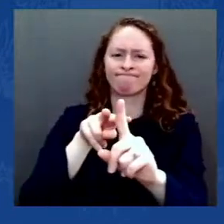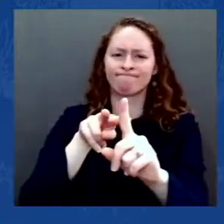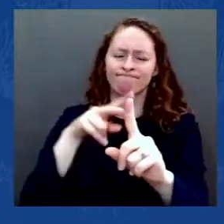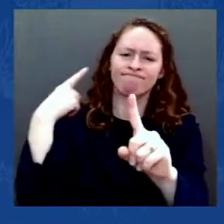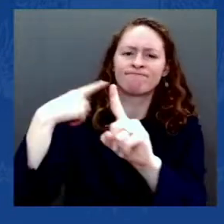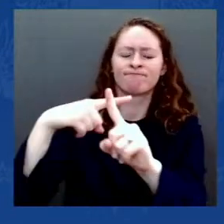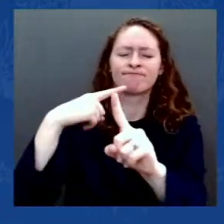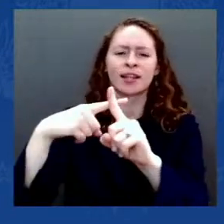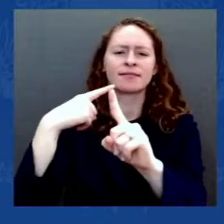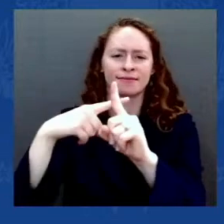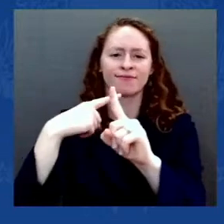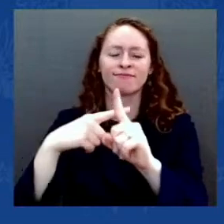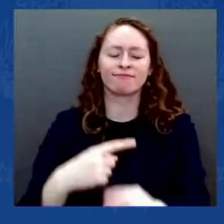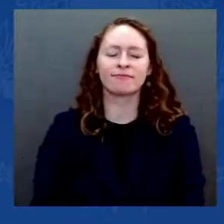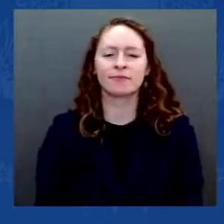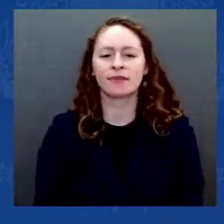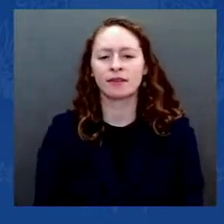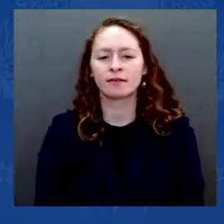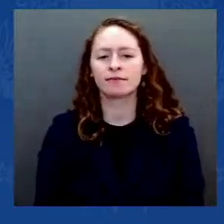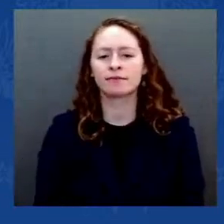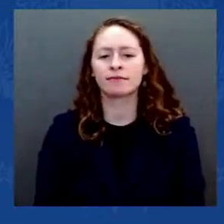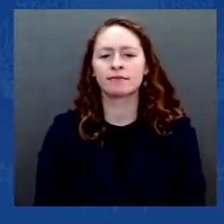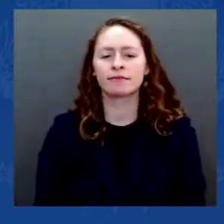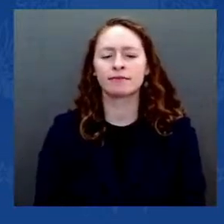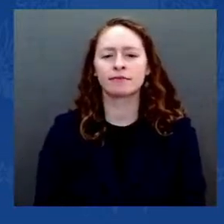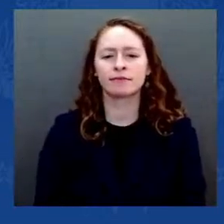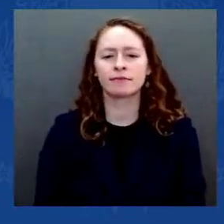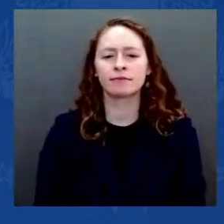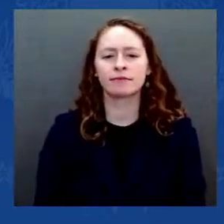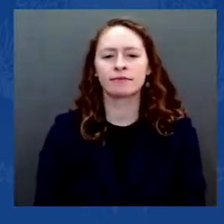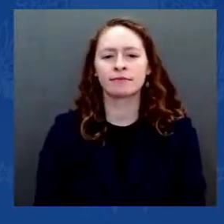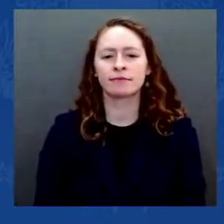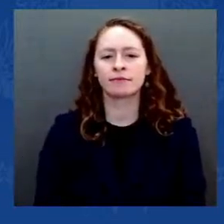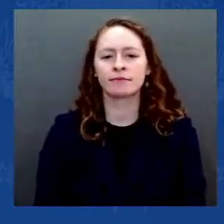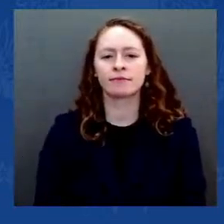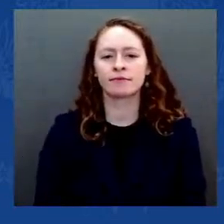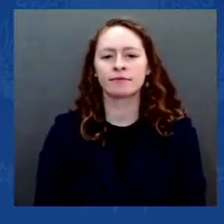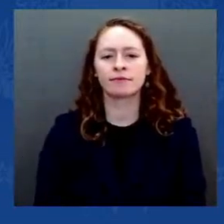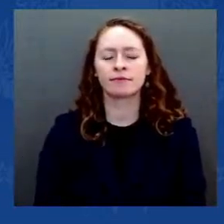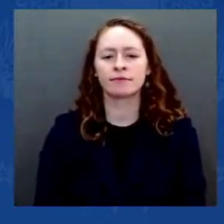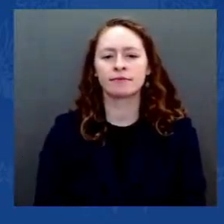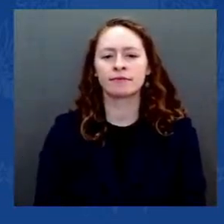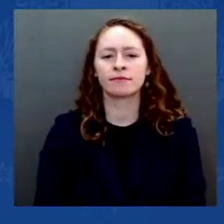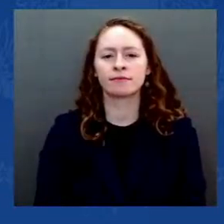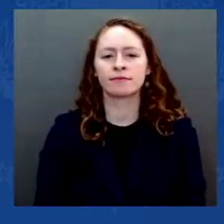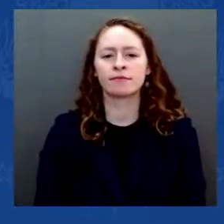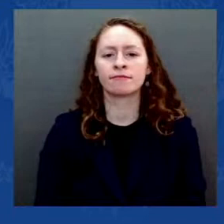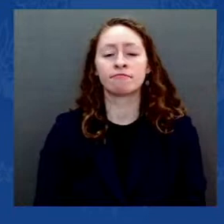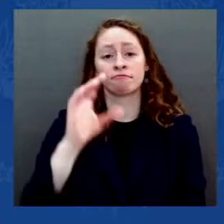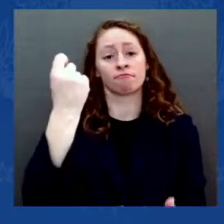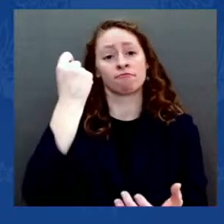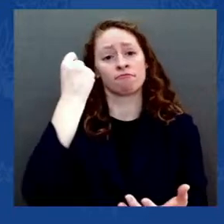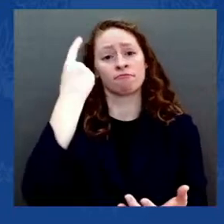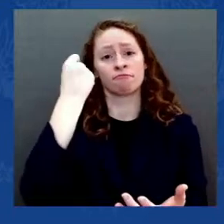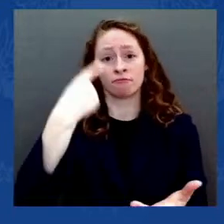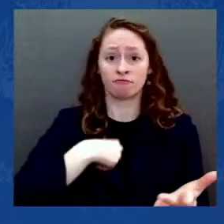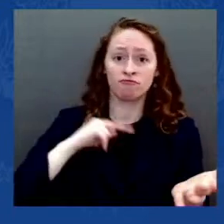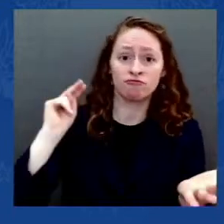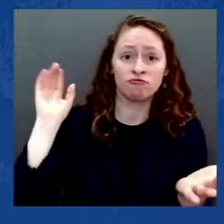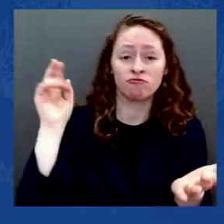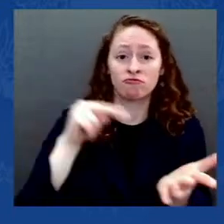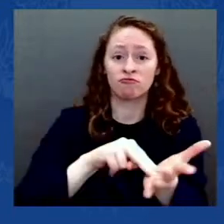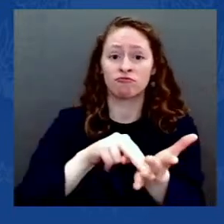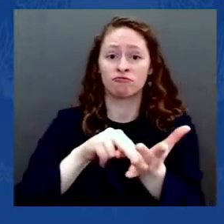but I will not shrink from it either. I will stand in this breach. I will defend this